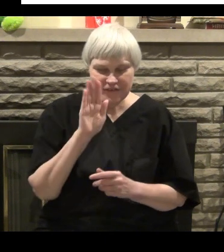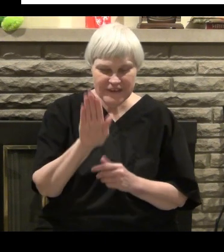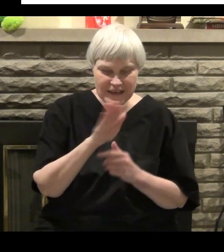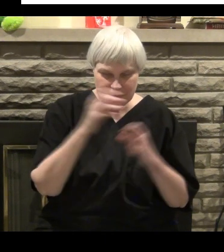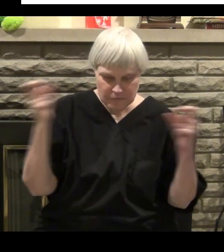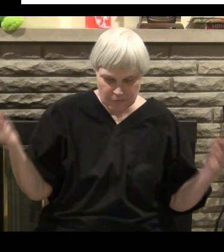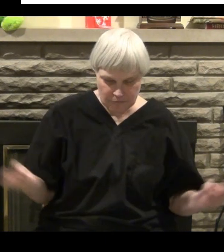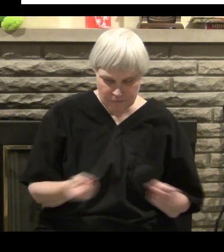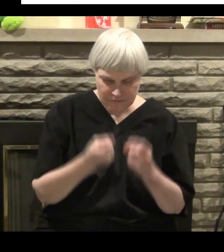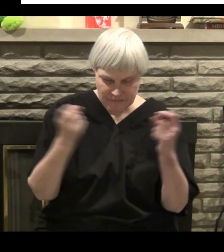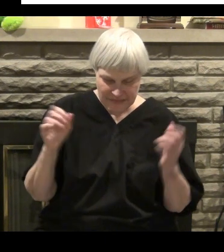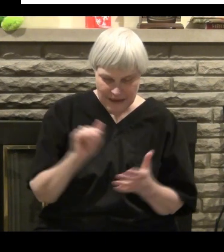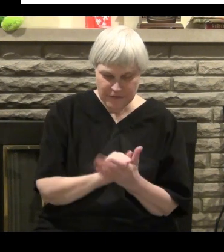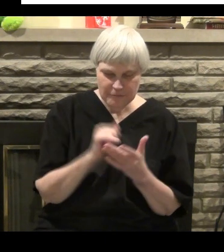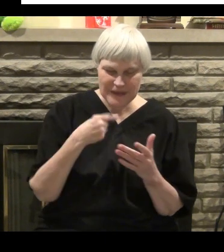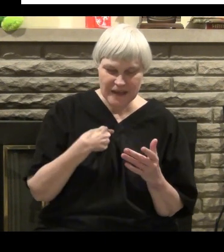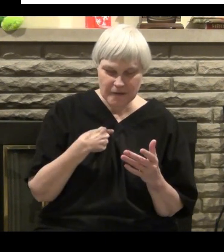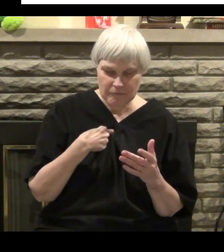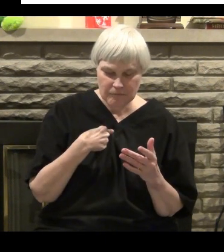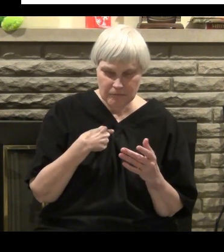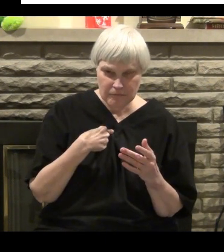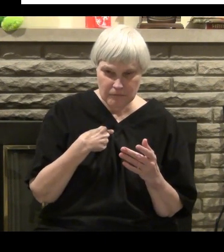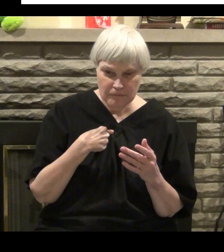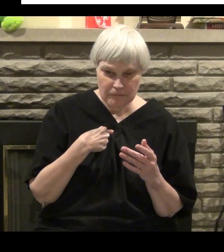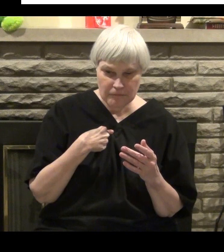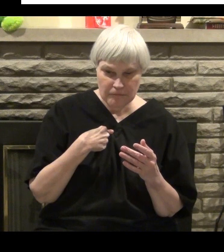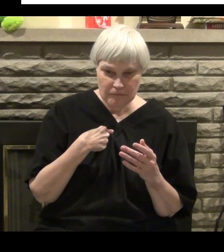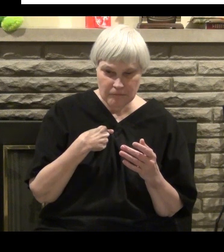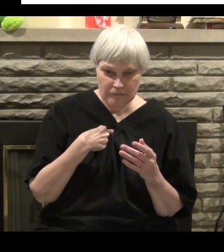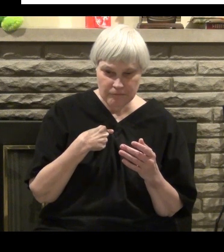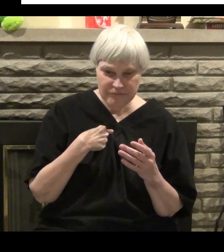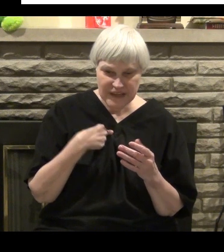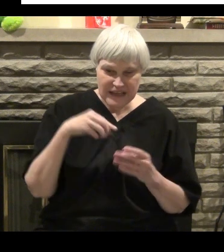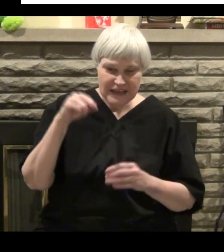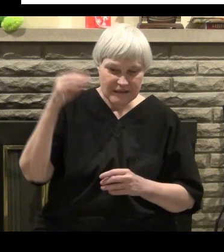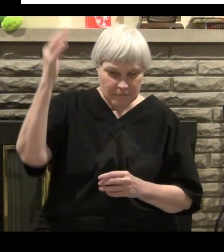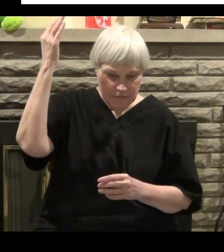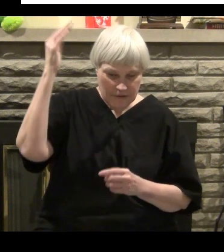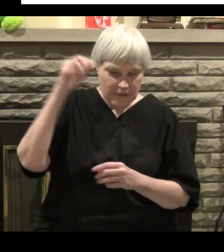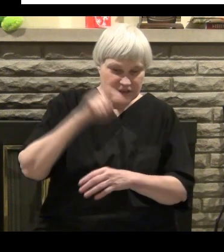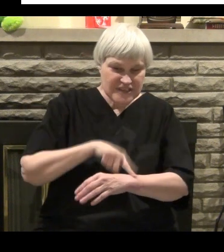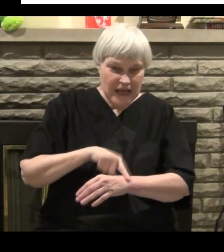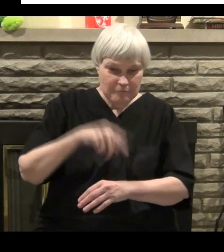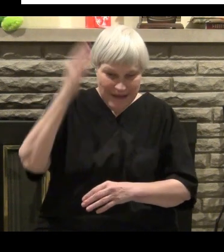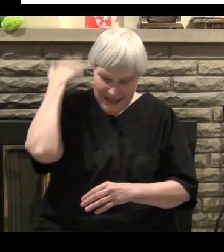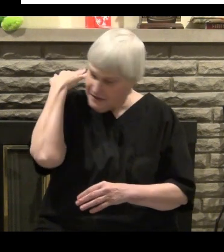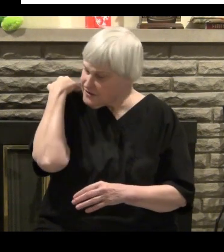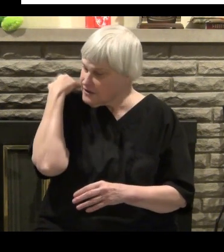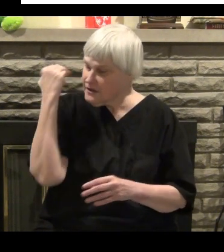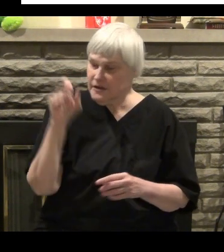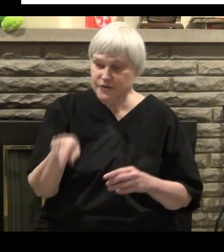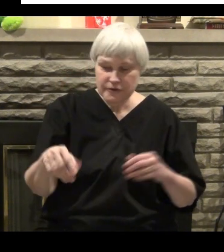And it says, And you, when you were dead in your offenses and sins. That was me.